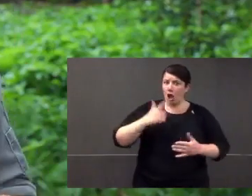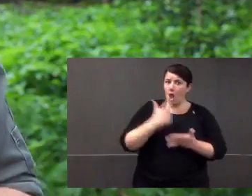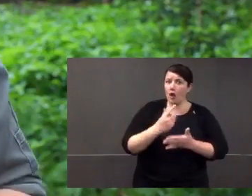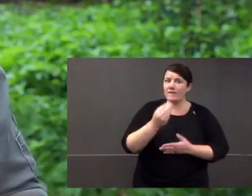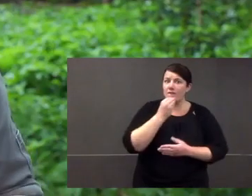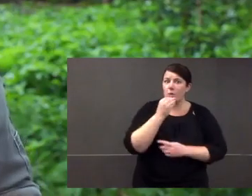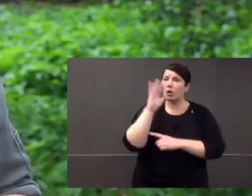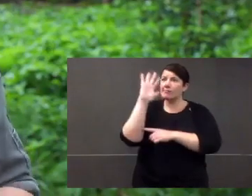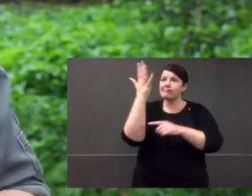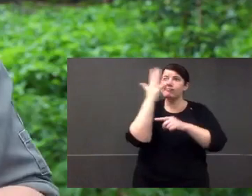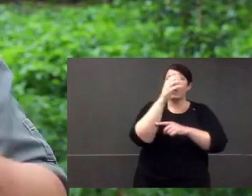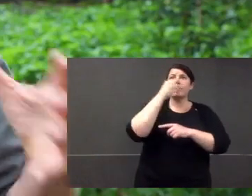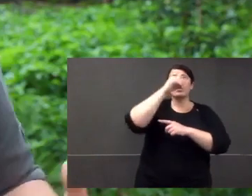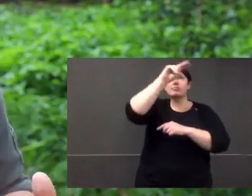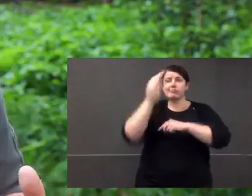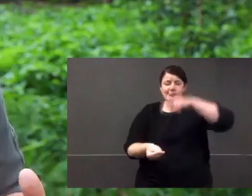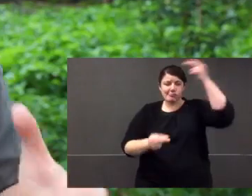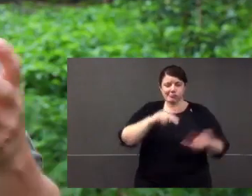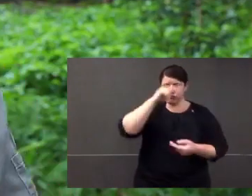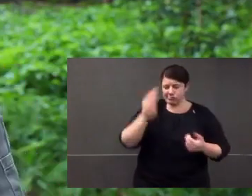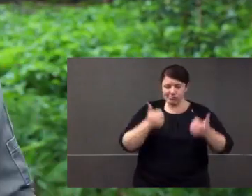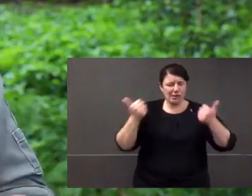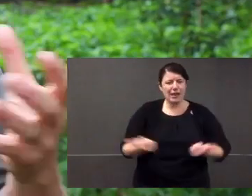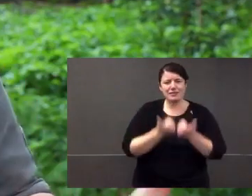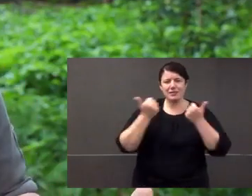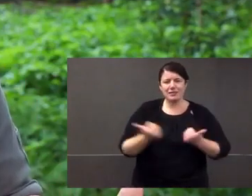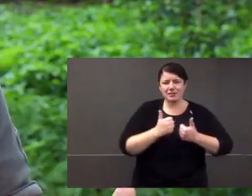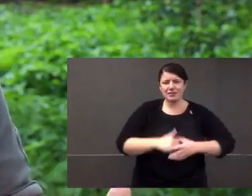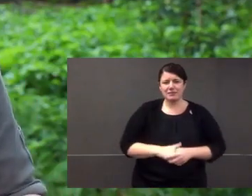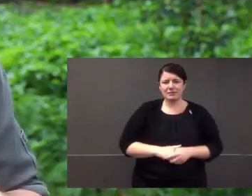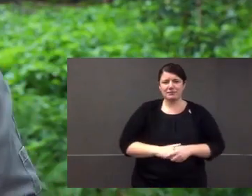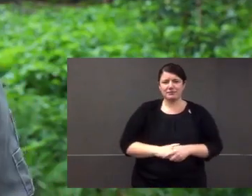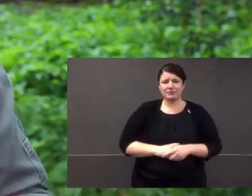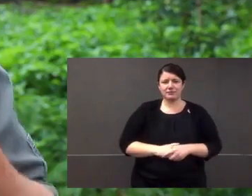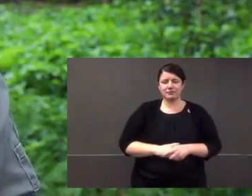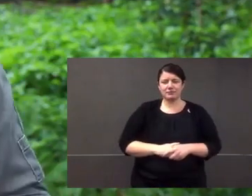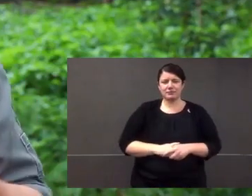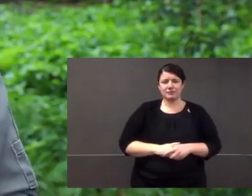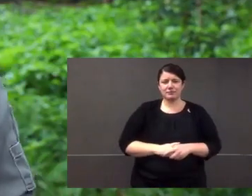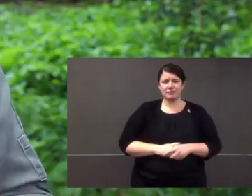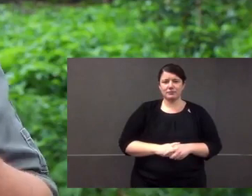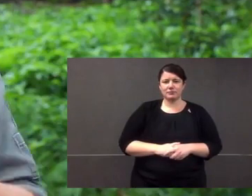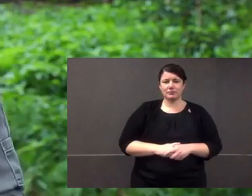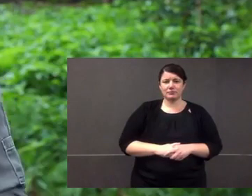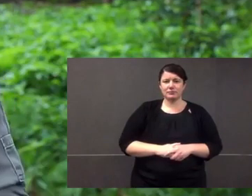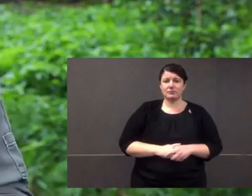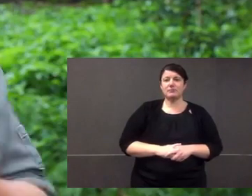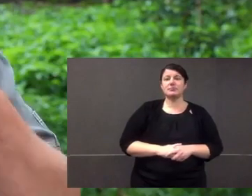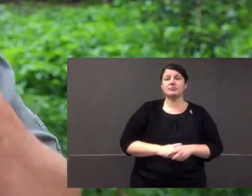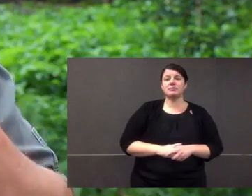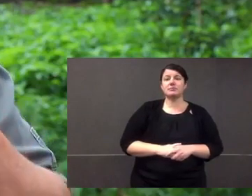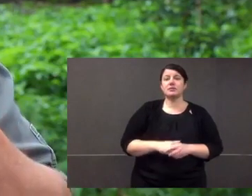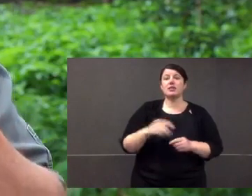They're a really big bird and they need a lot of food and the rainforest provides that. There are about 80 species of plant.